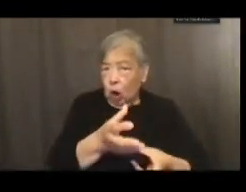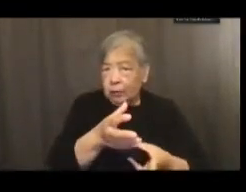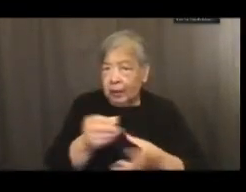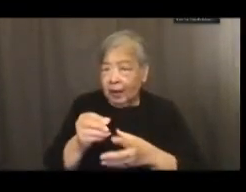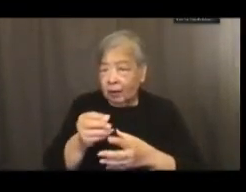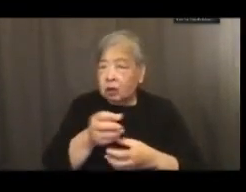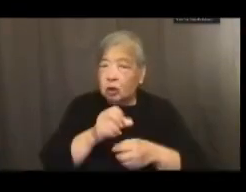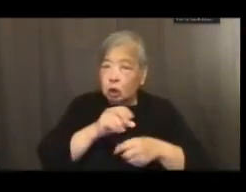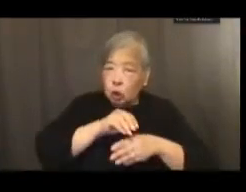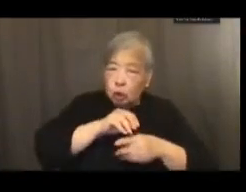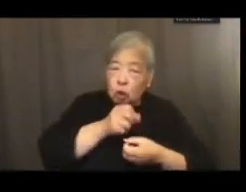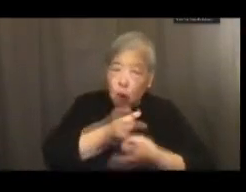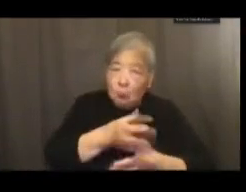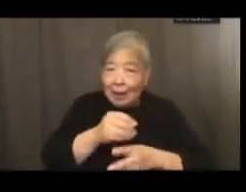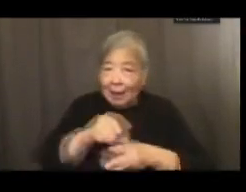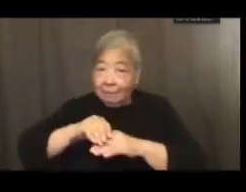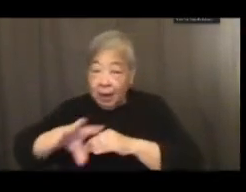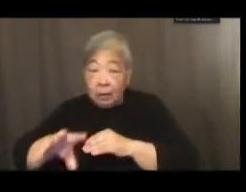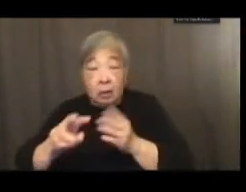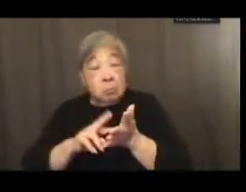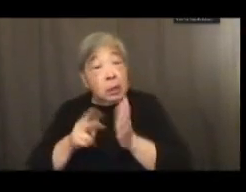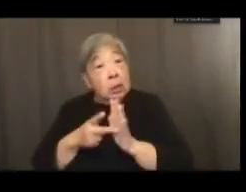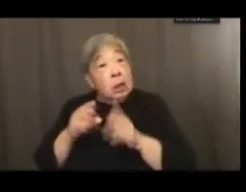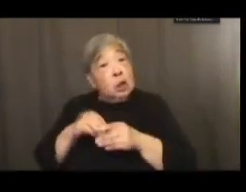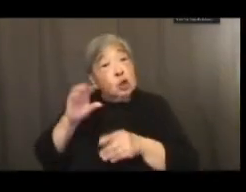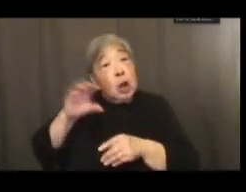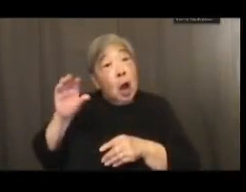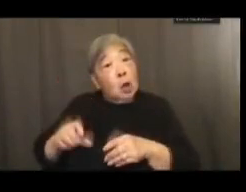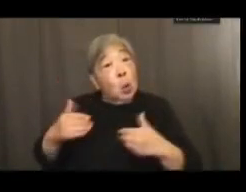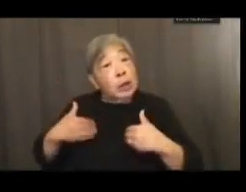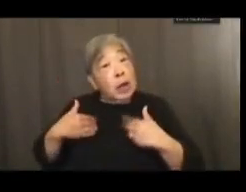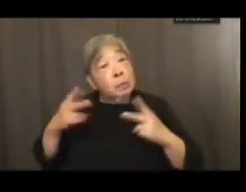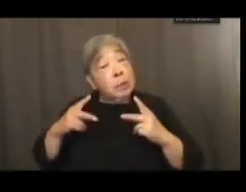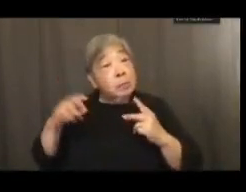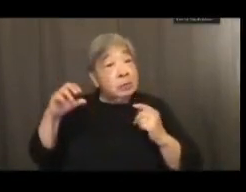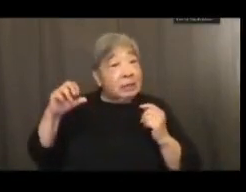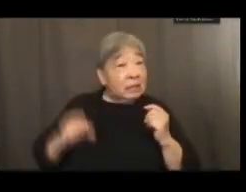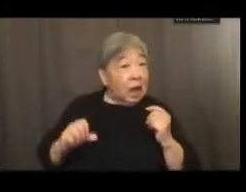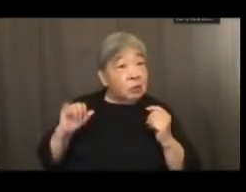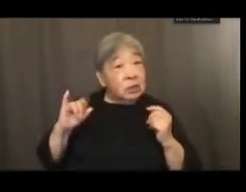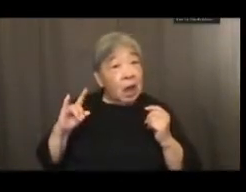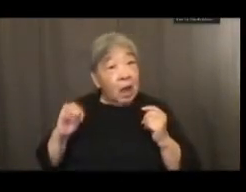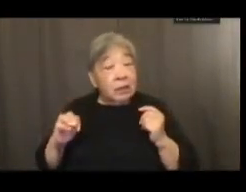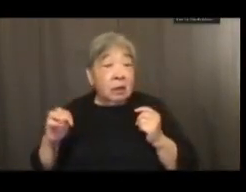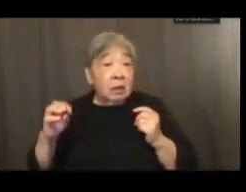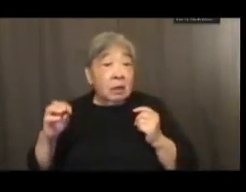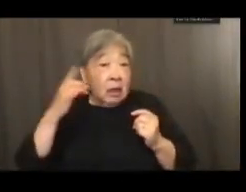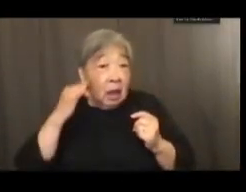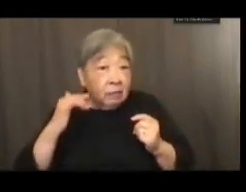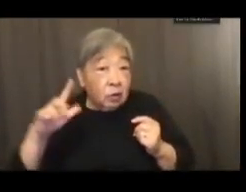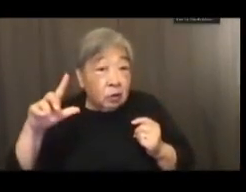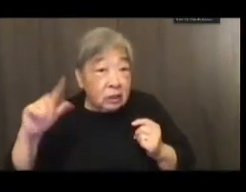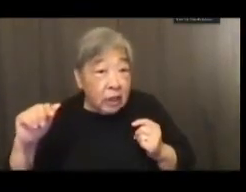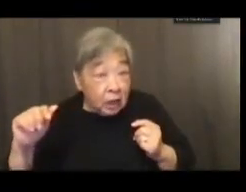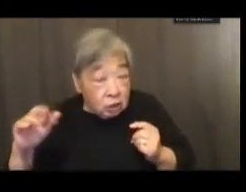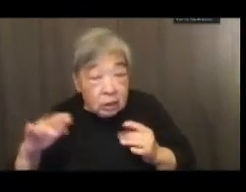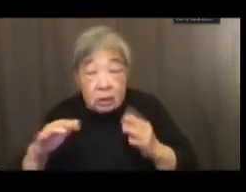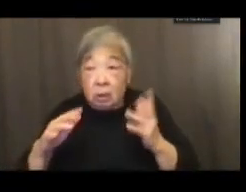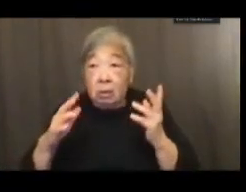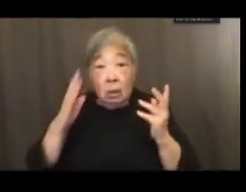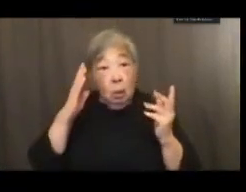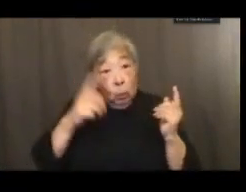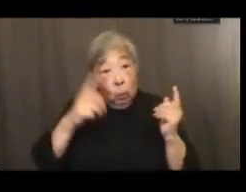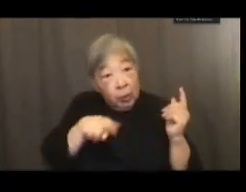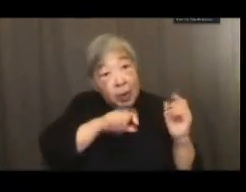young people on the south side of Chicago, in South Central LA, and in the South Bronx travel to DC to see